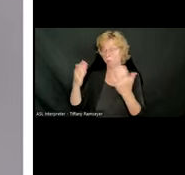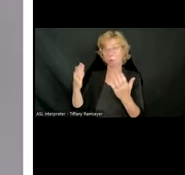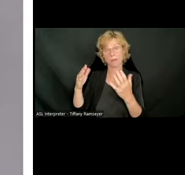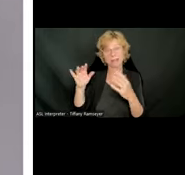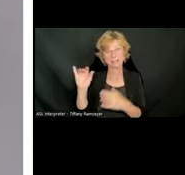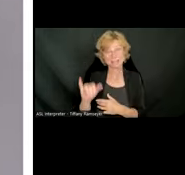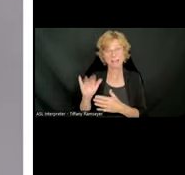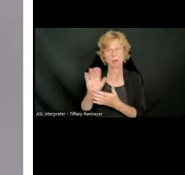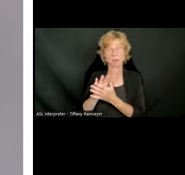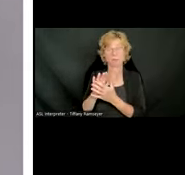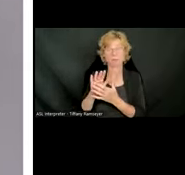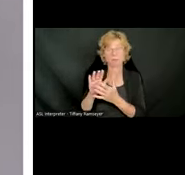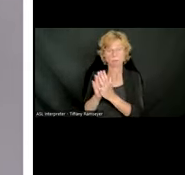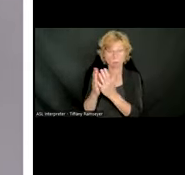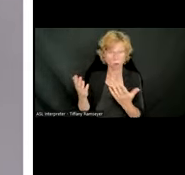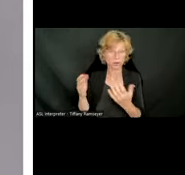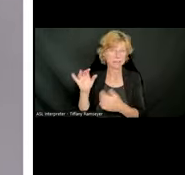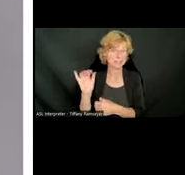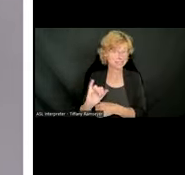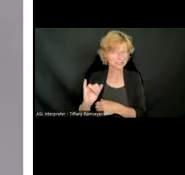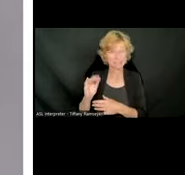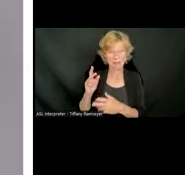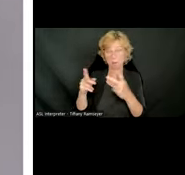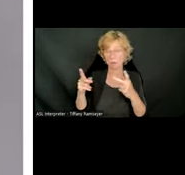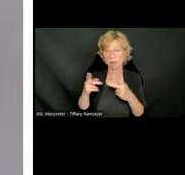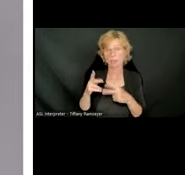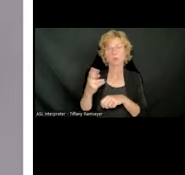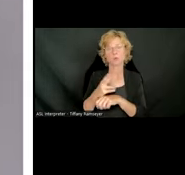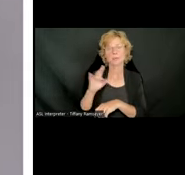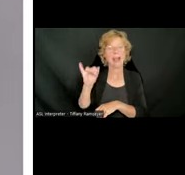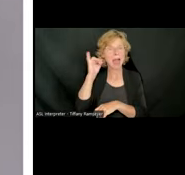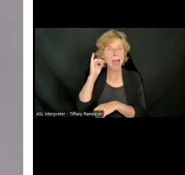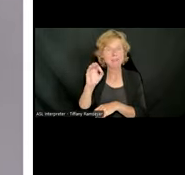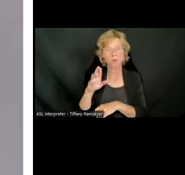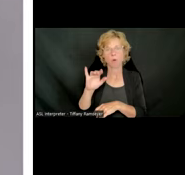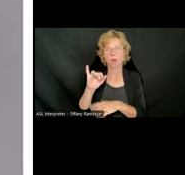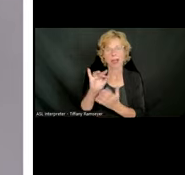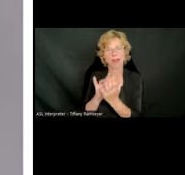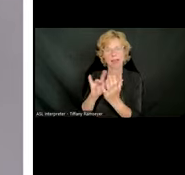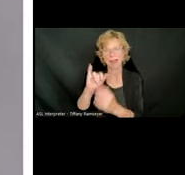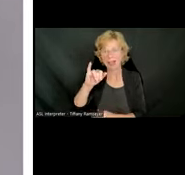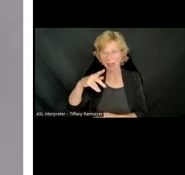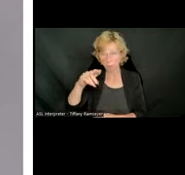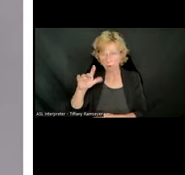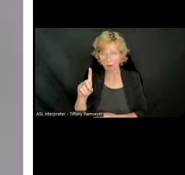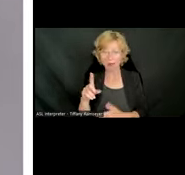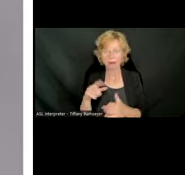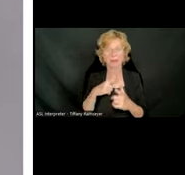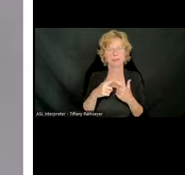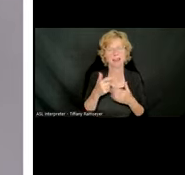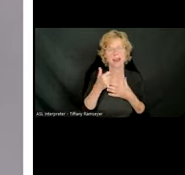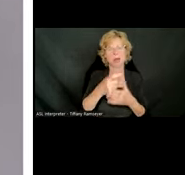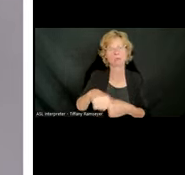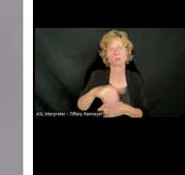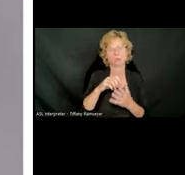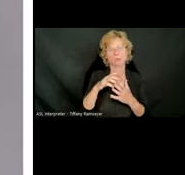using their phone or iPad. This cloud technology enables us to really help the students, you know, remember where they were, keep on track, and continue to